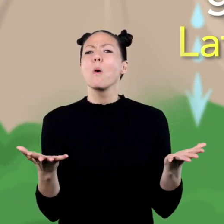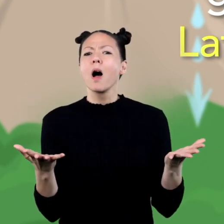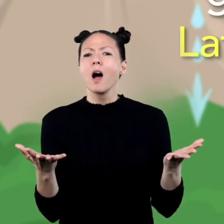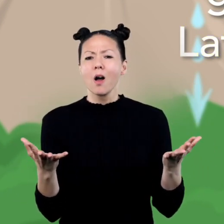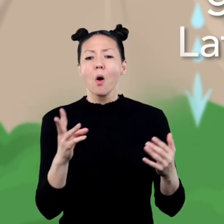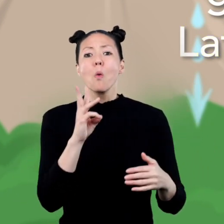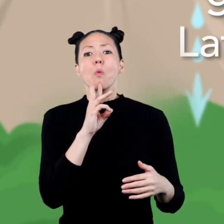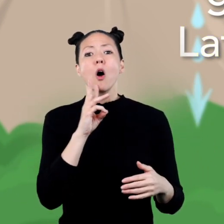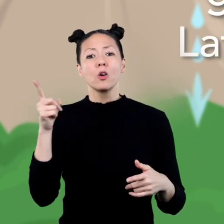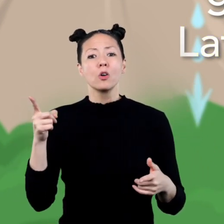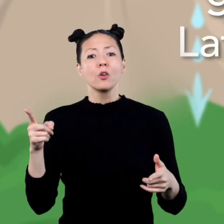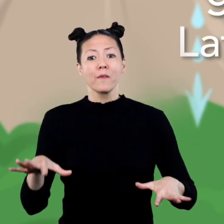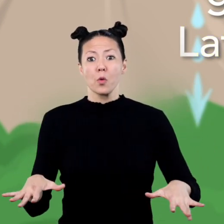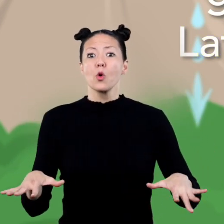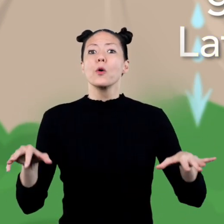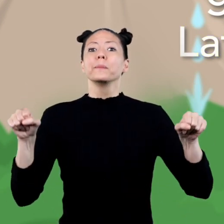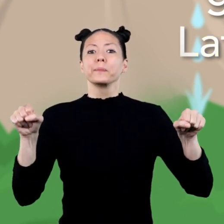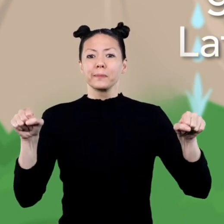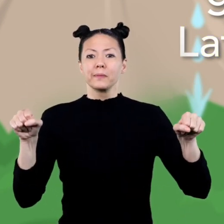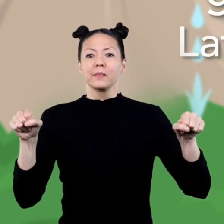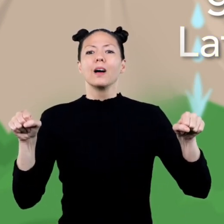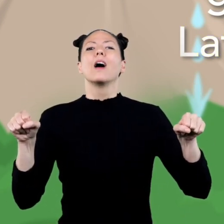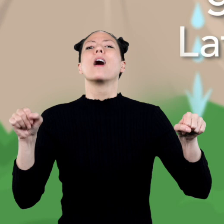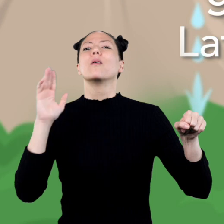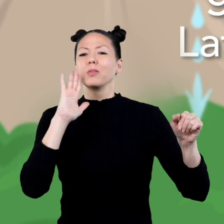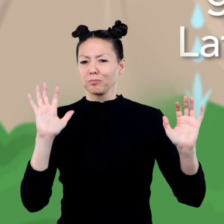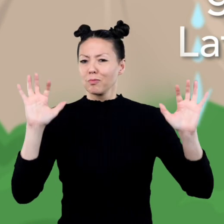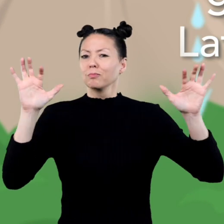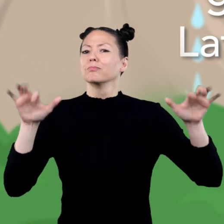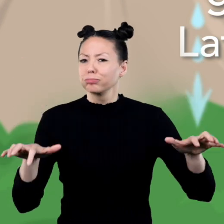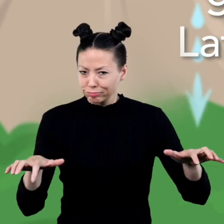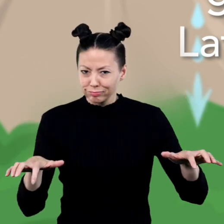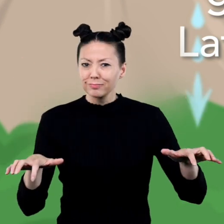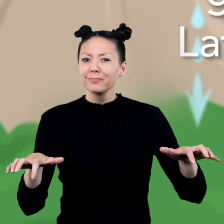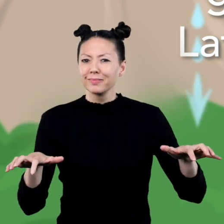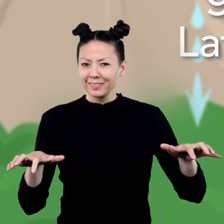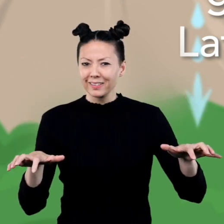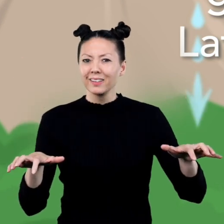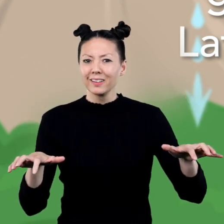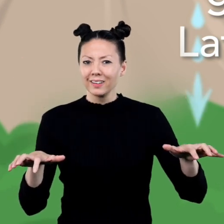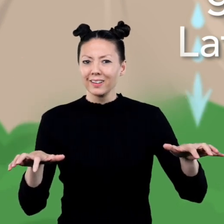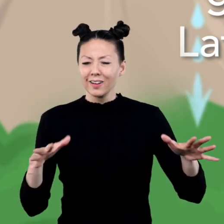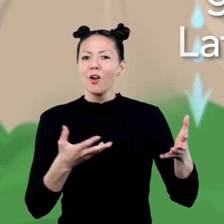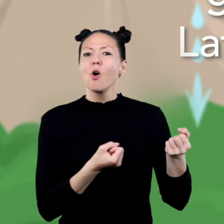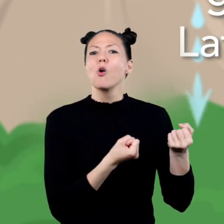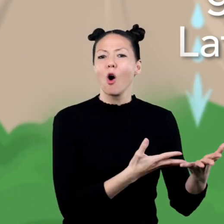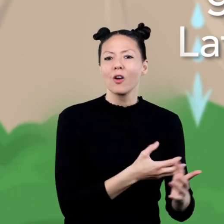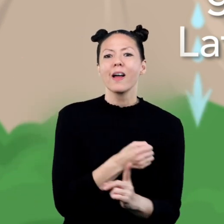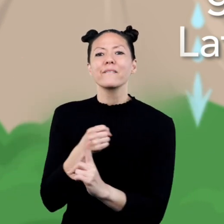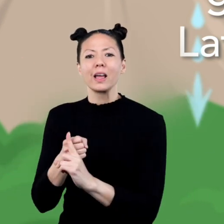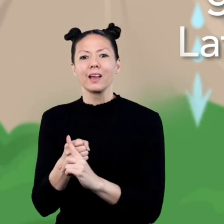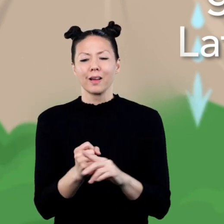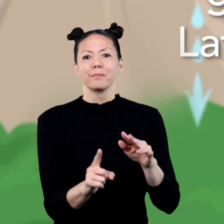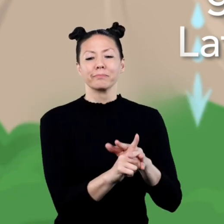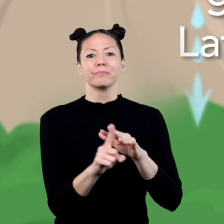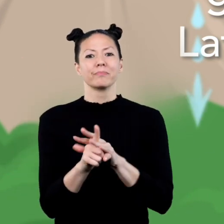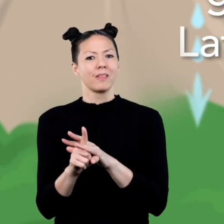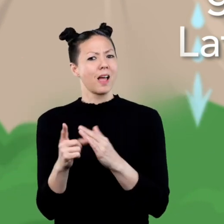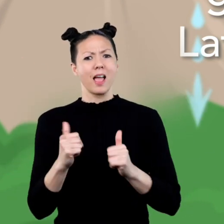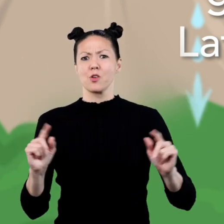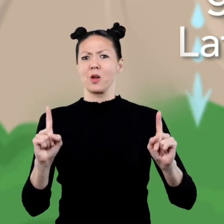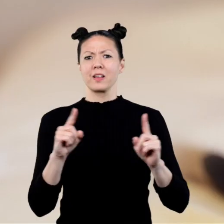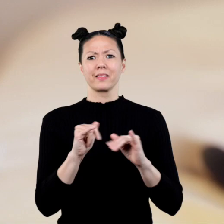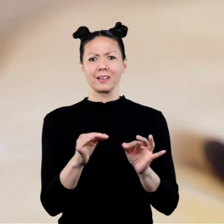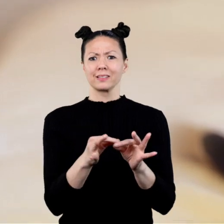sentence, the water on the ground evaporates and eventually causes rain. Cause and effect can appear anywhere in a